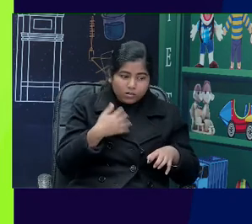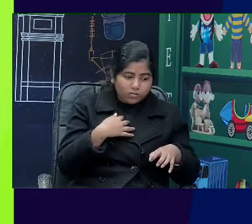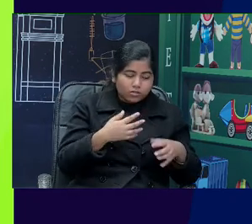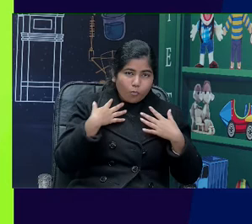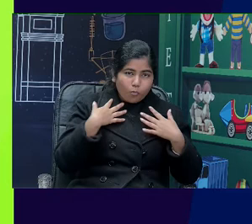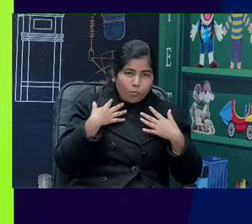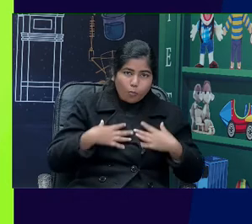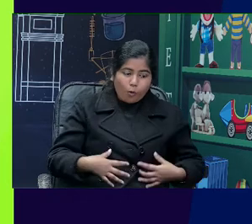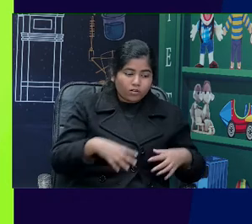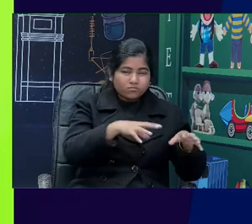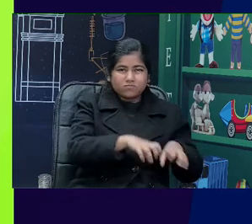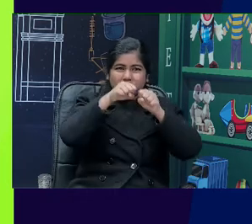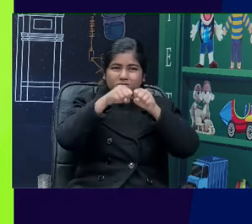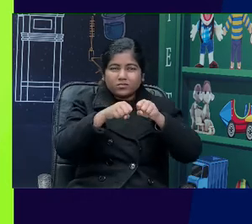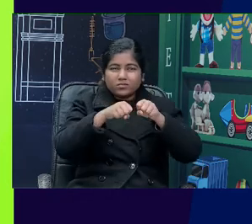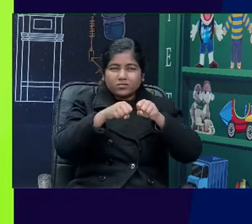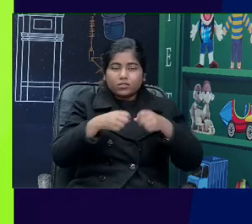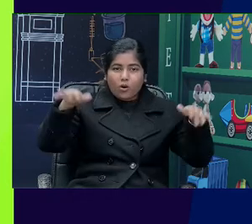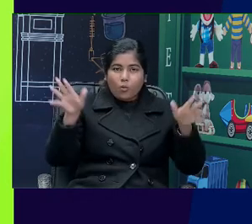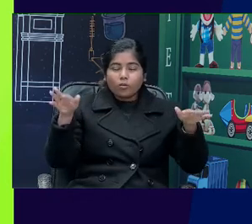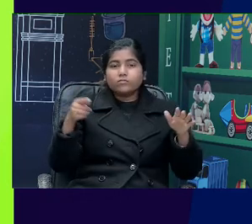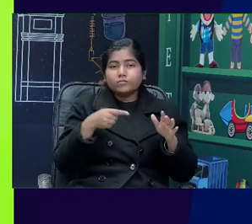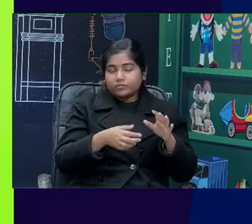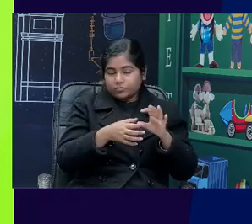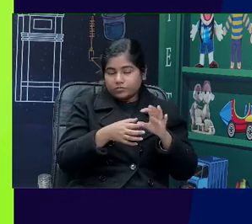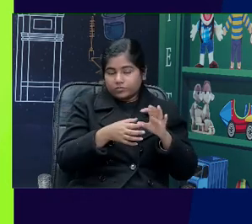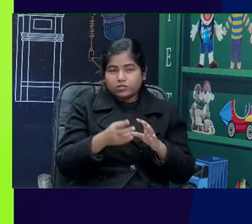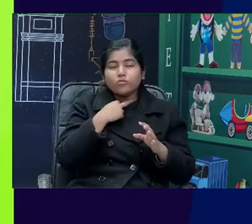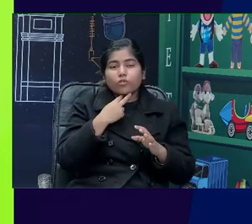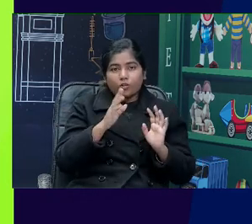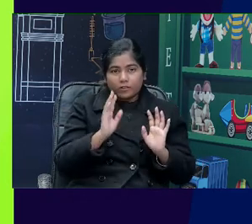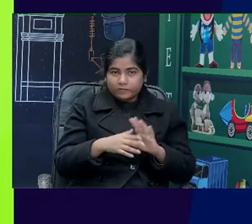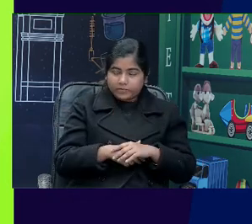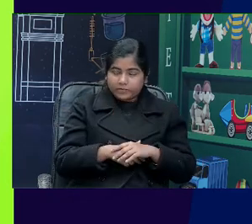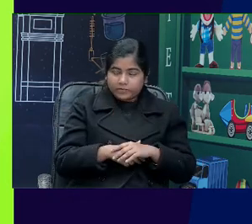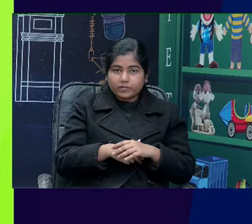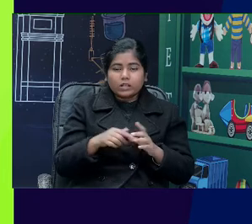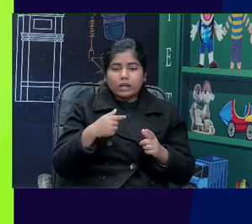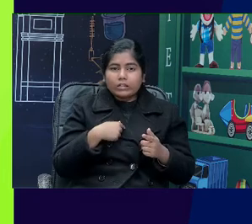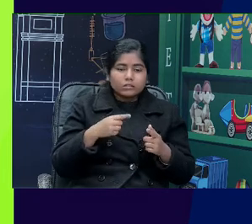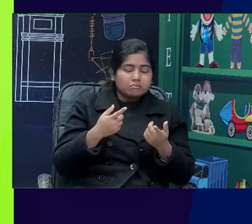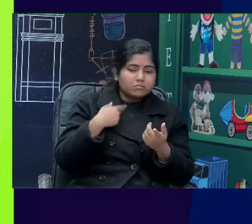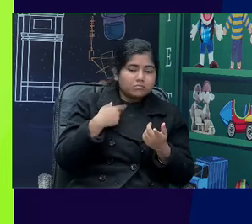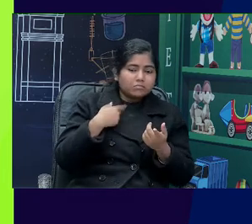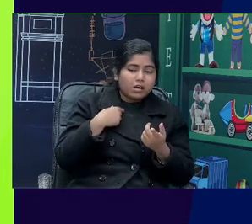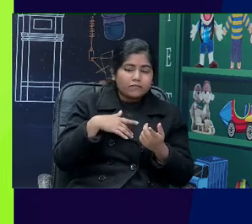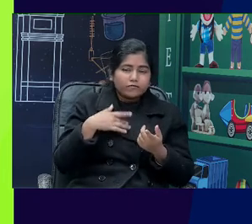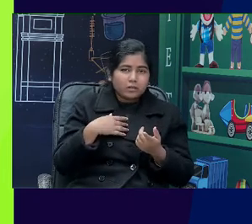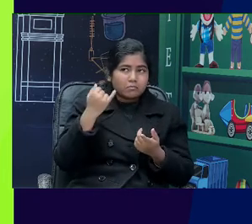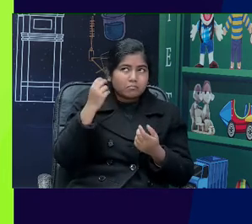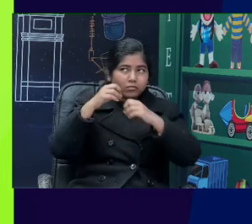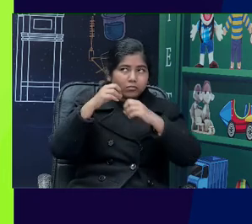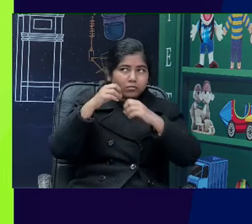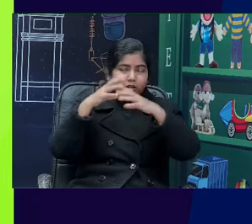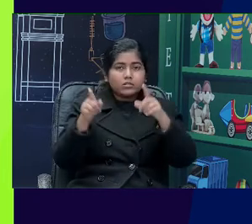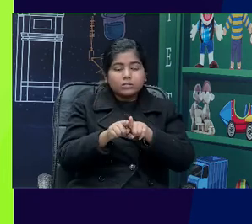all of these sounds, when we incorporate them into the lesson as we are taking the class, I suppose they will help a visually impaired learner greatly.